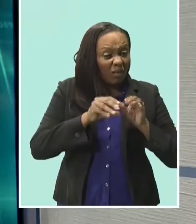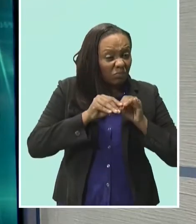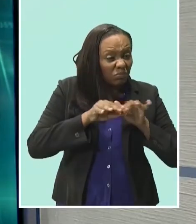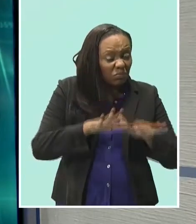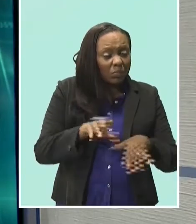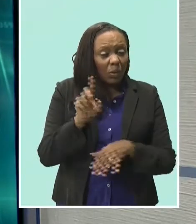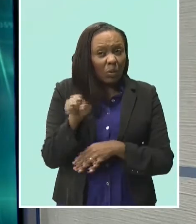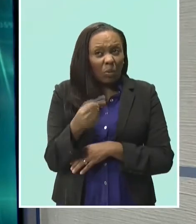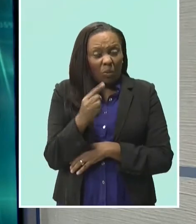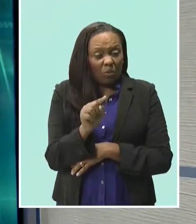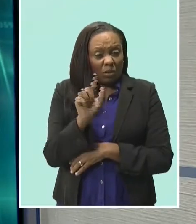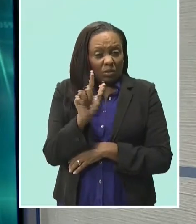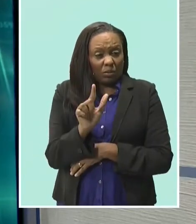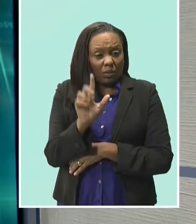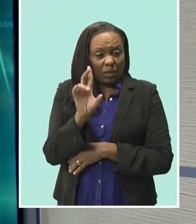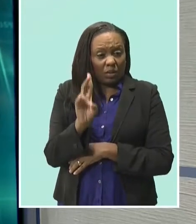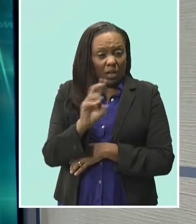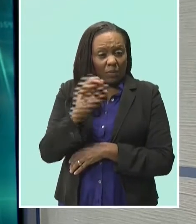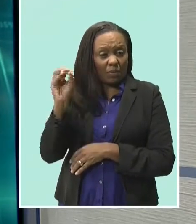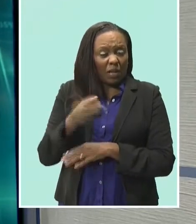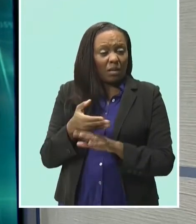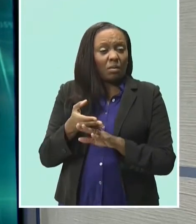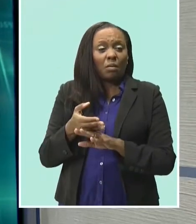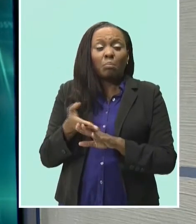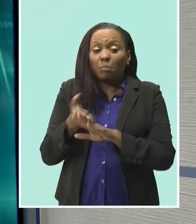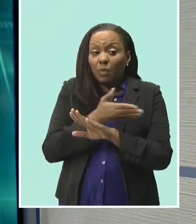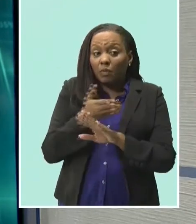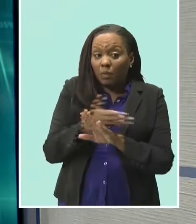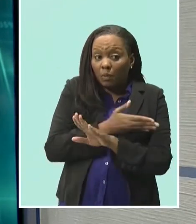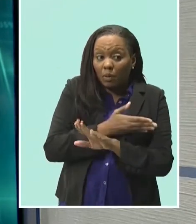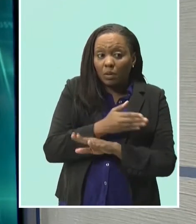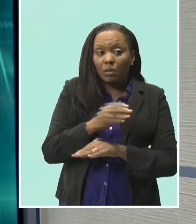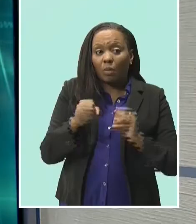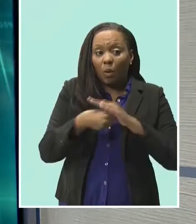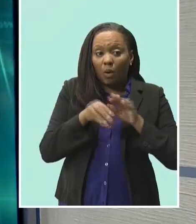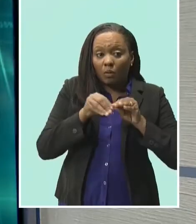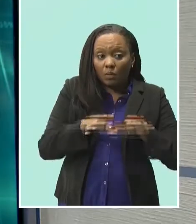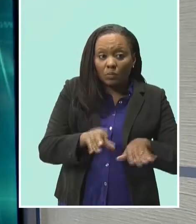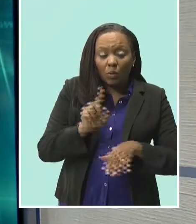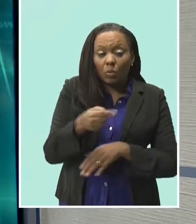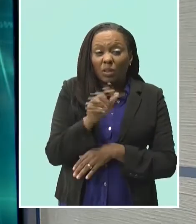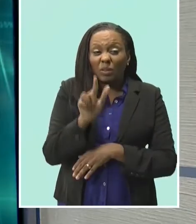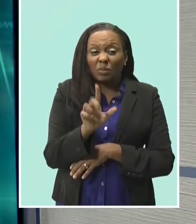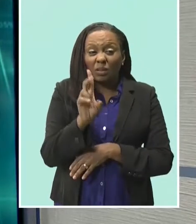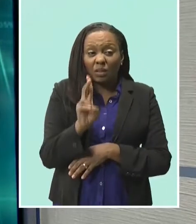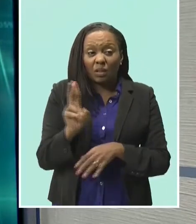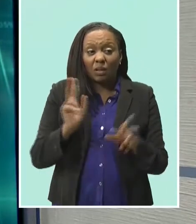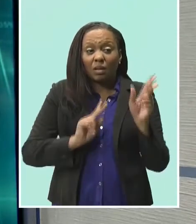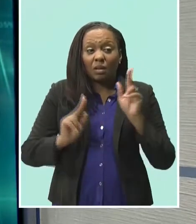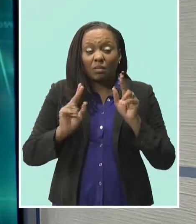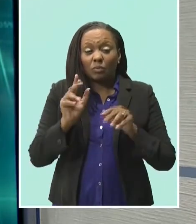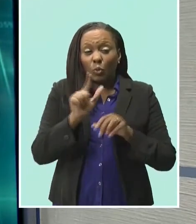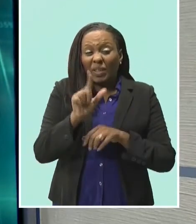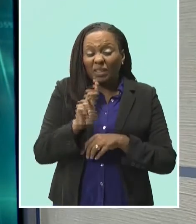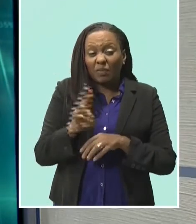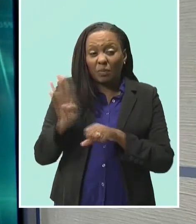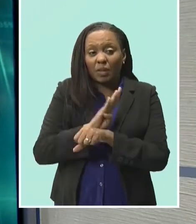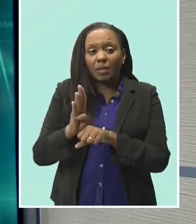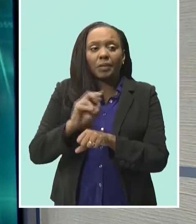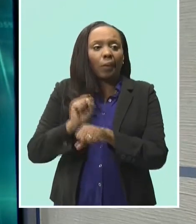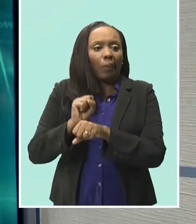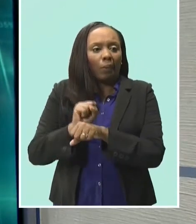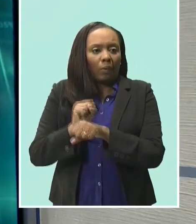who revealed that prior to the COVID-19 outbreak, only 27% of global businesses worked remotely. But as of March